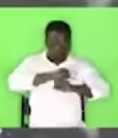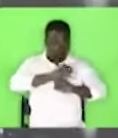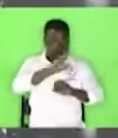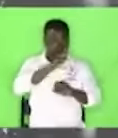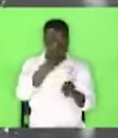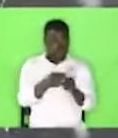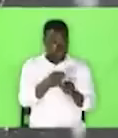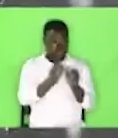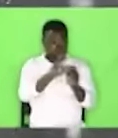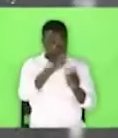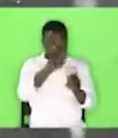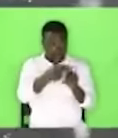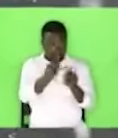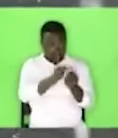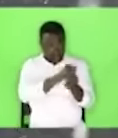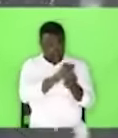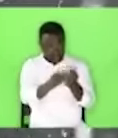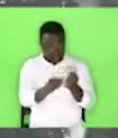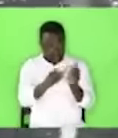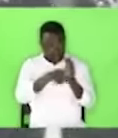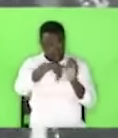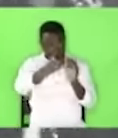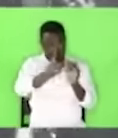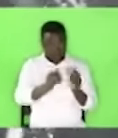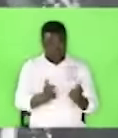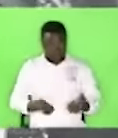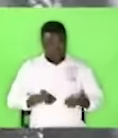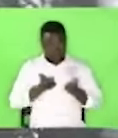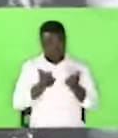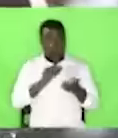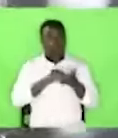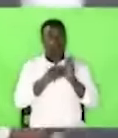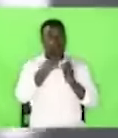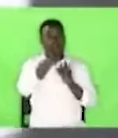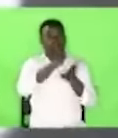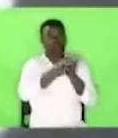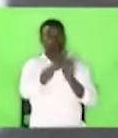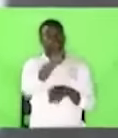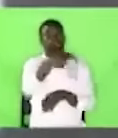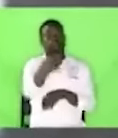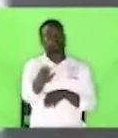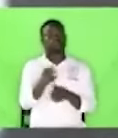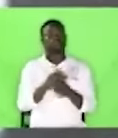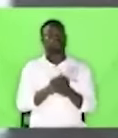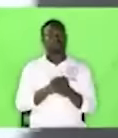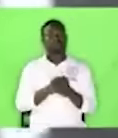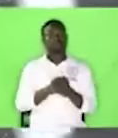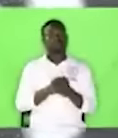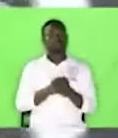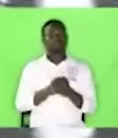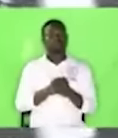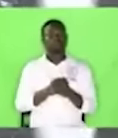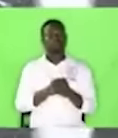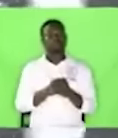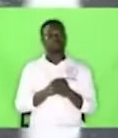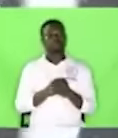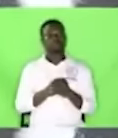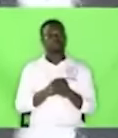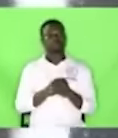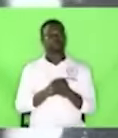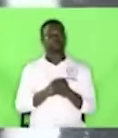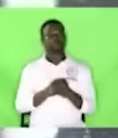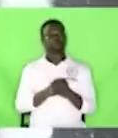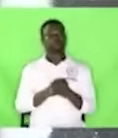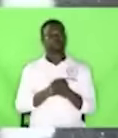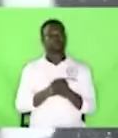destroyed, while you are still alive, you could be useless. Now hold that into your spirit.